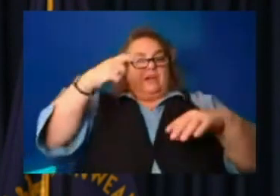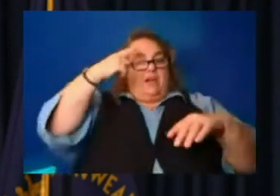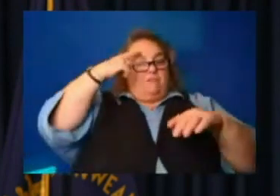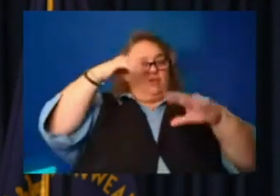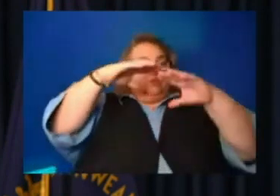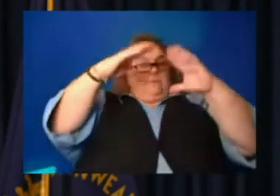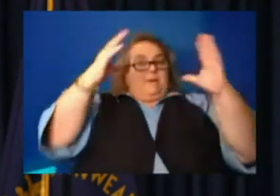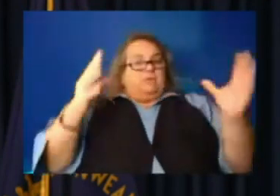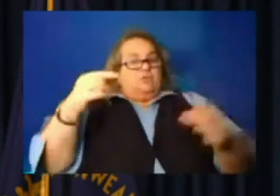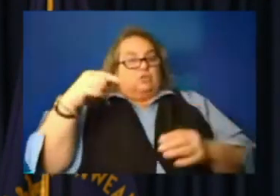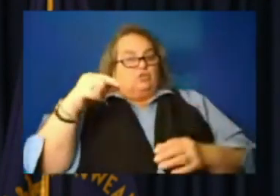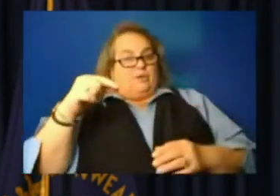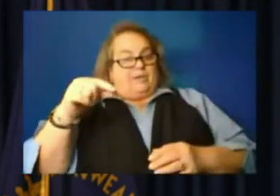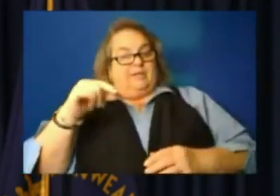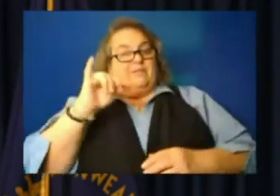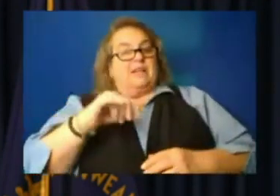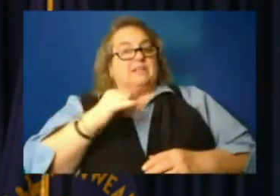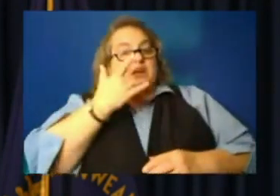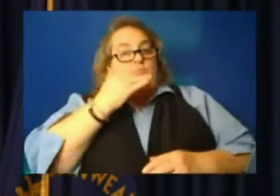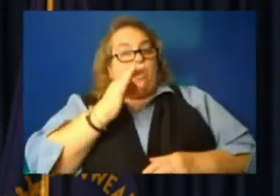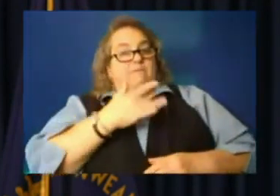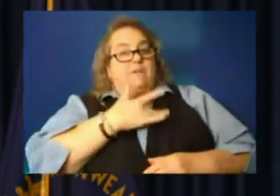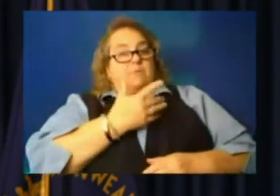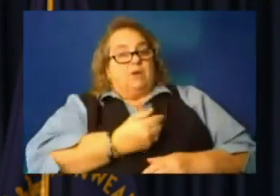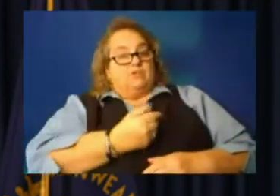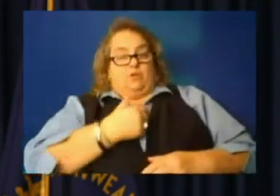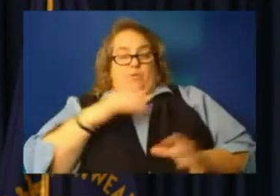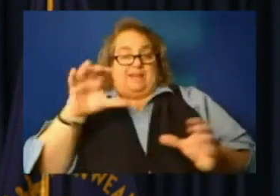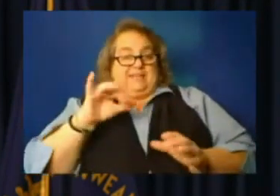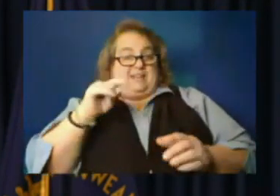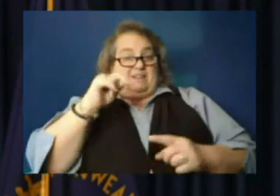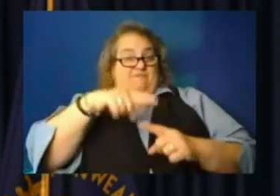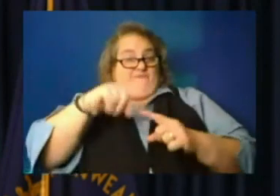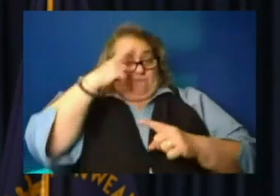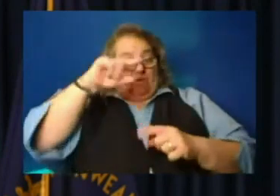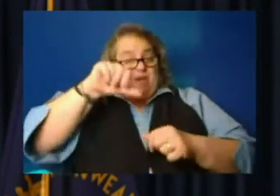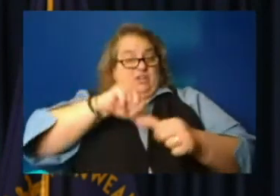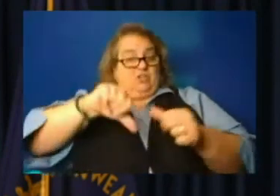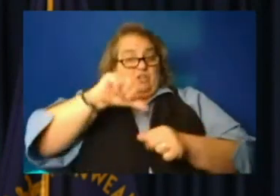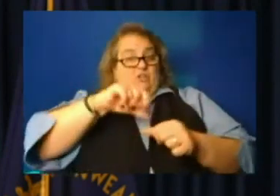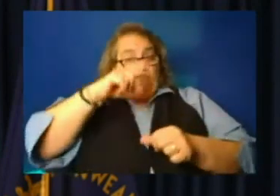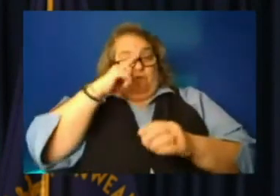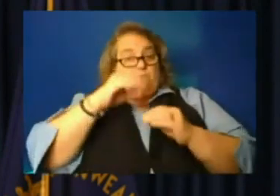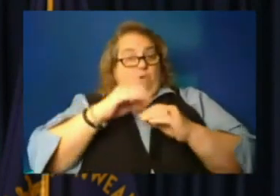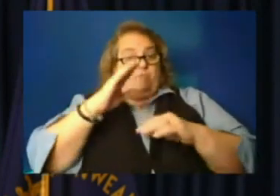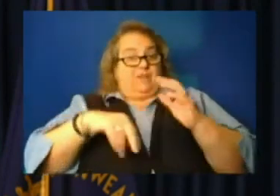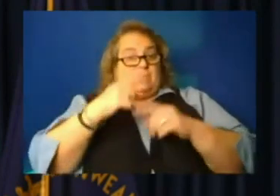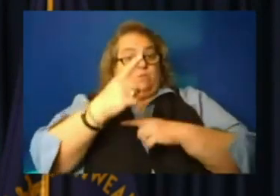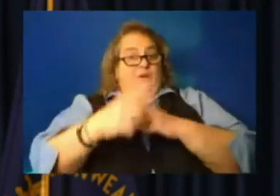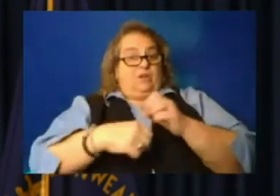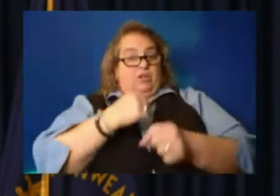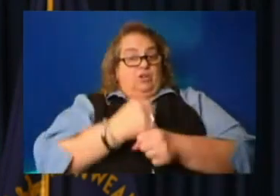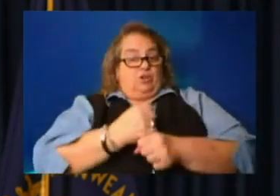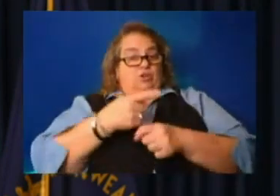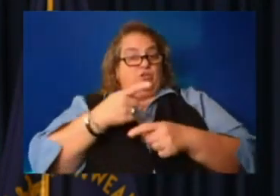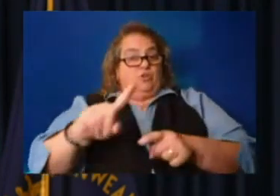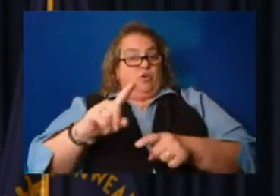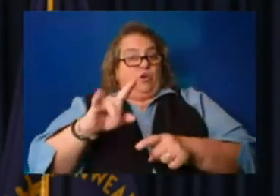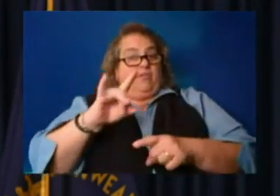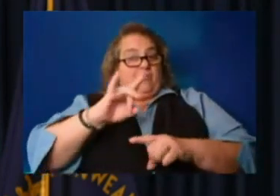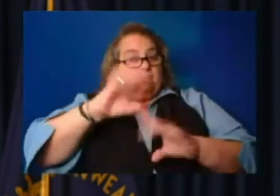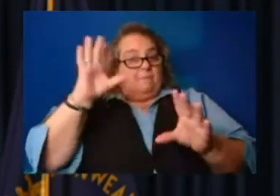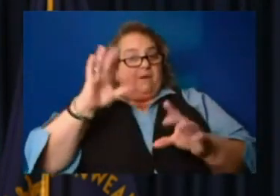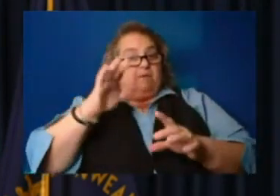compassion. We did it for each other for, uh, more than a year in the height of the pandemic. Let's do it for the people